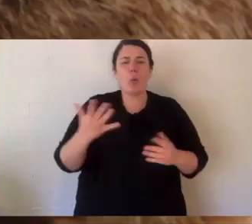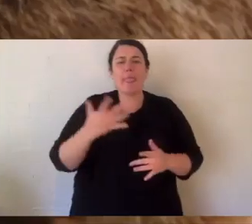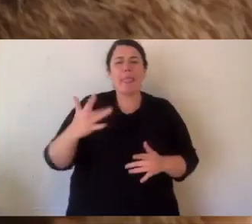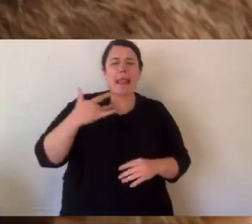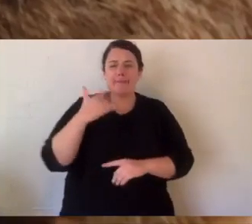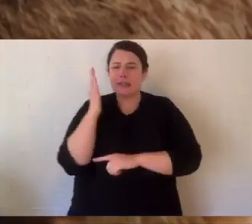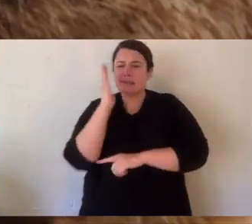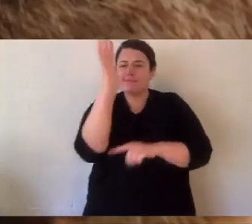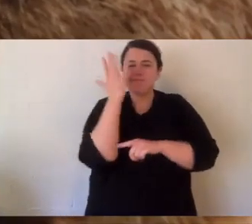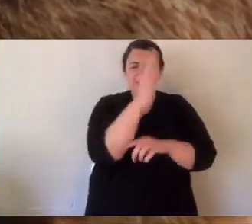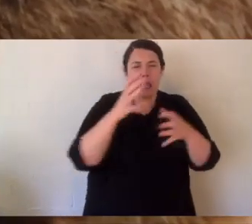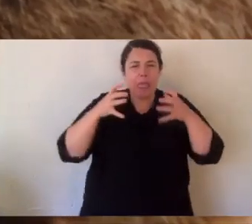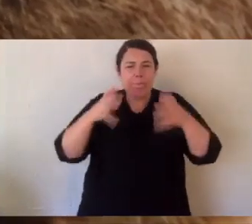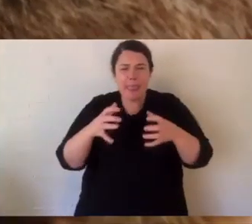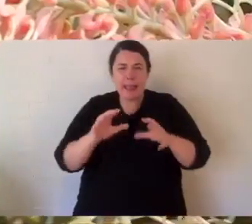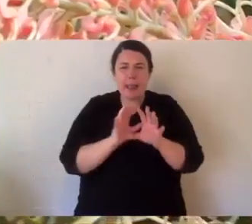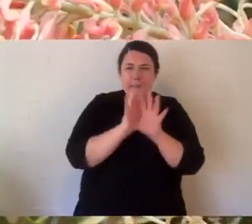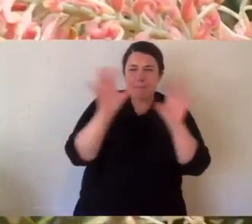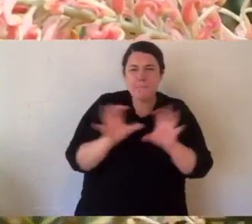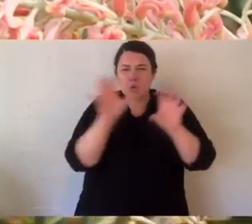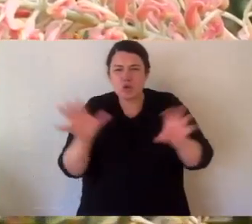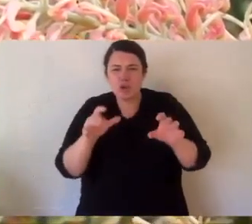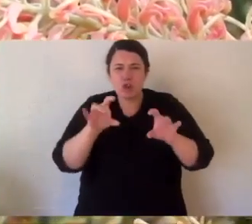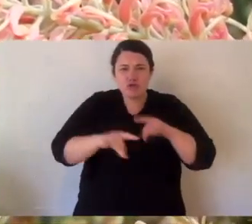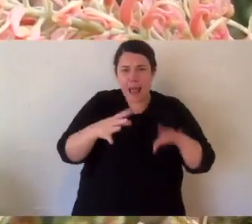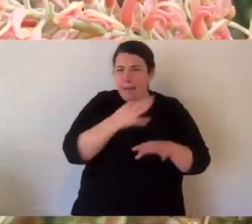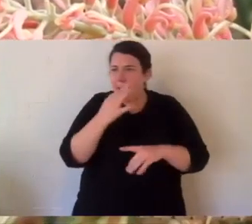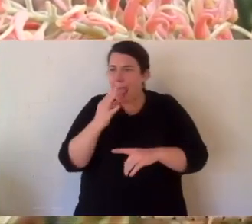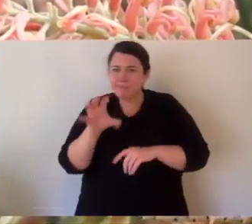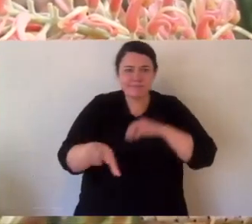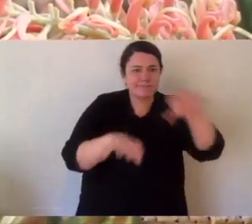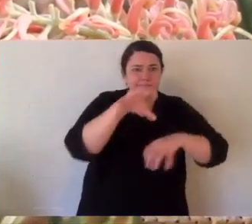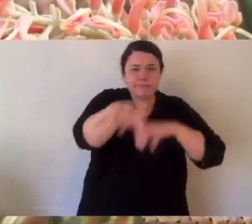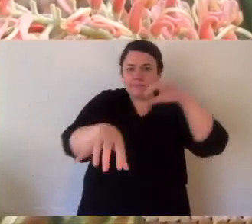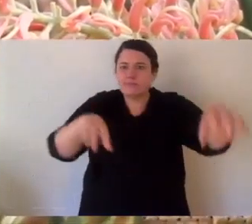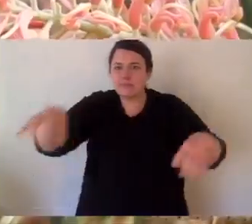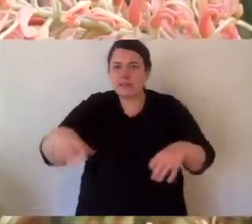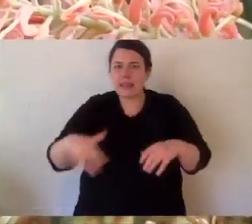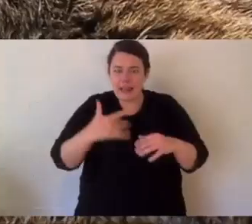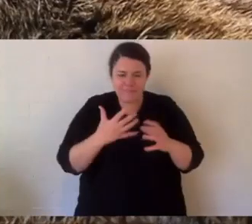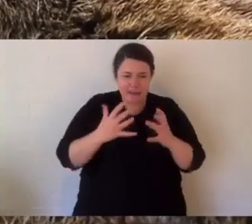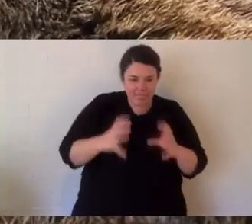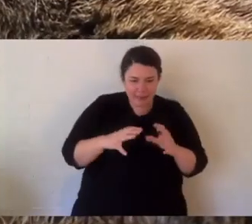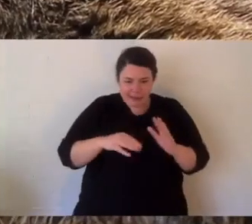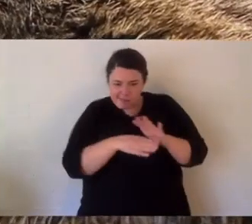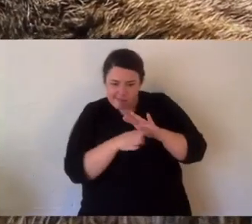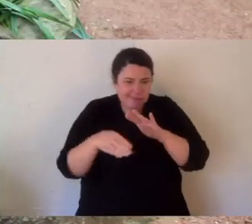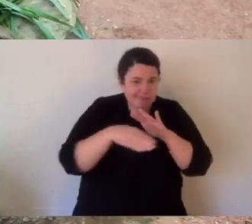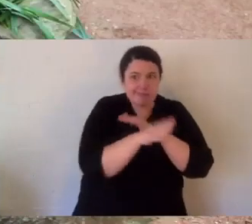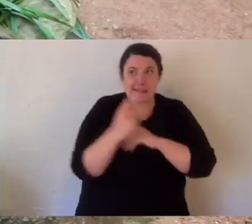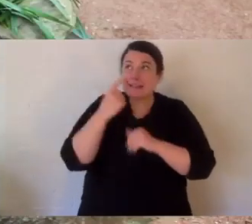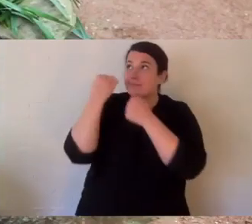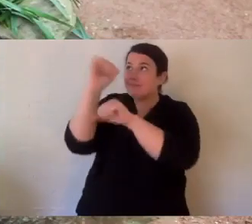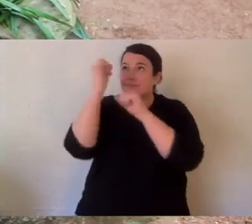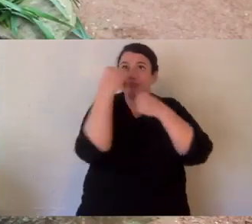sleep. A quokka habitat is called coastal heath. Now, it's a really thick bush full of banksias and Australian plants.